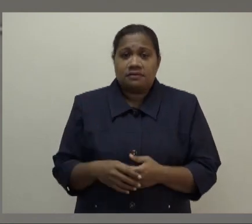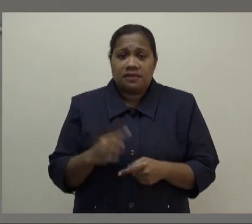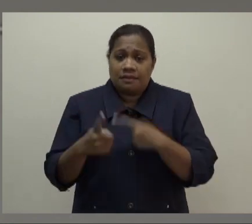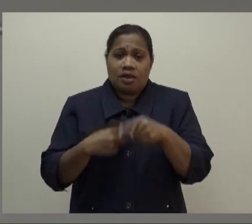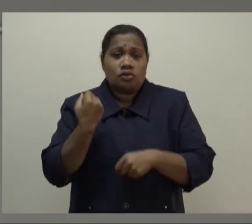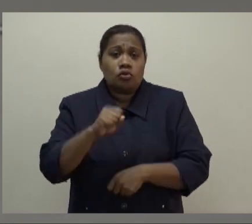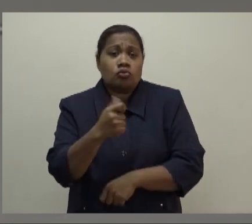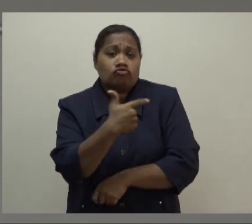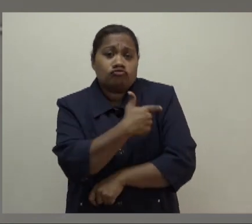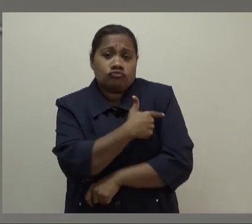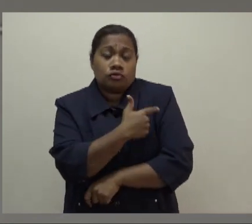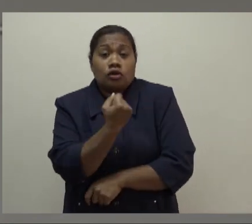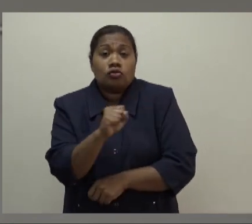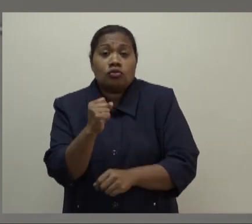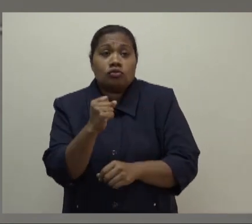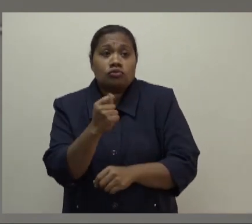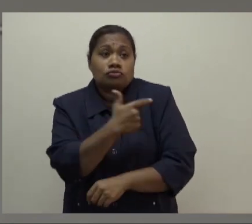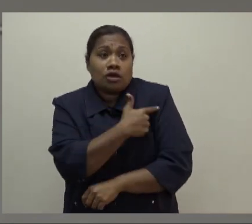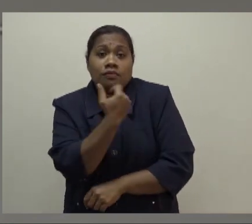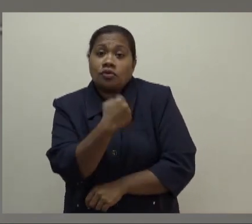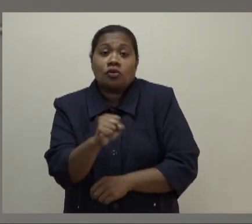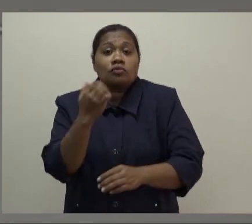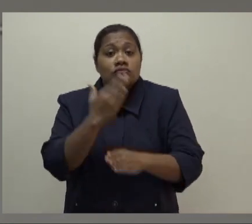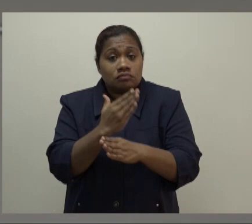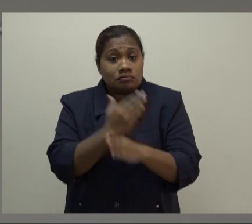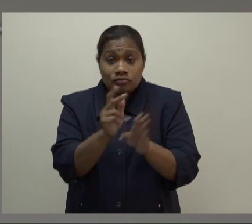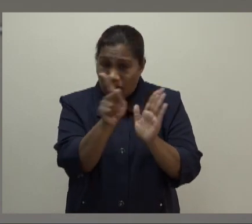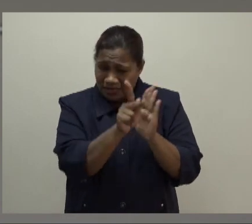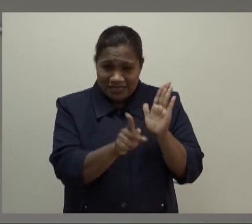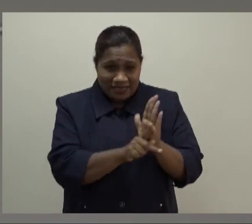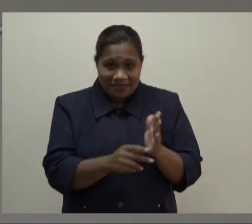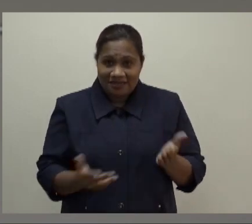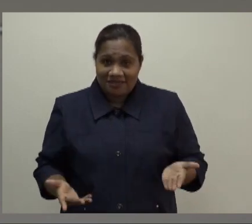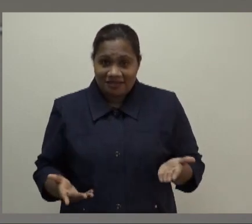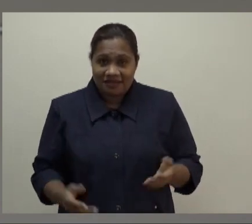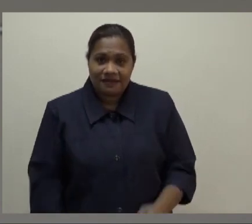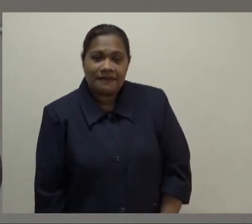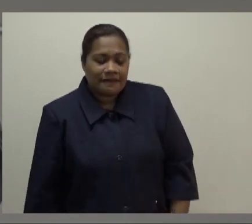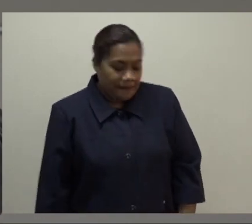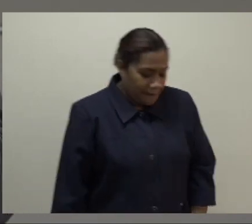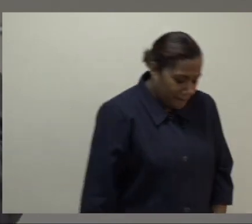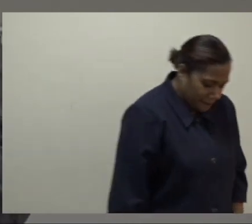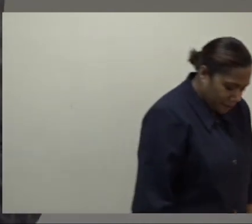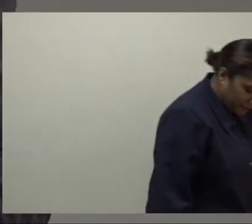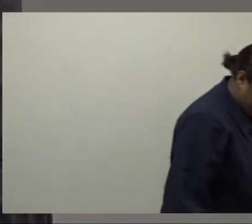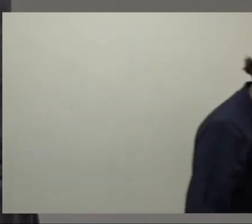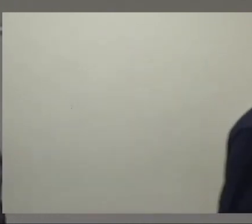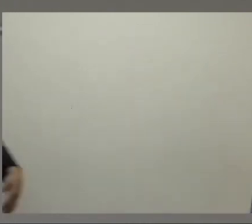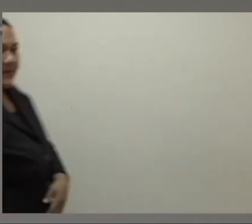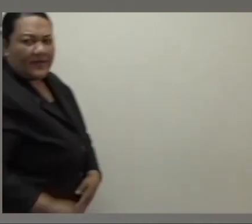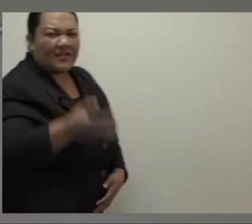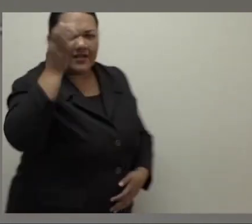jab, no job, no job, sorry no jab, no job policy? I don't understand your question. What is your question?